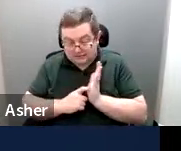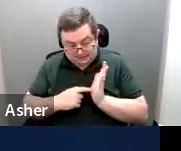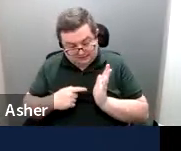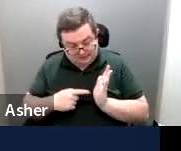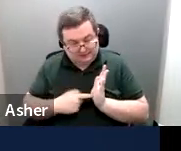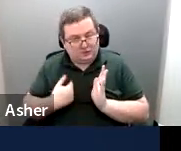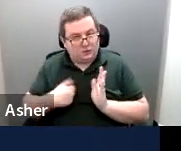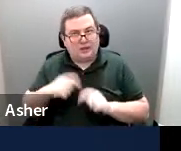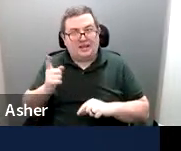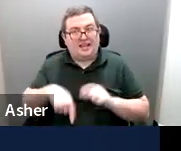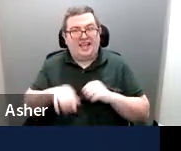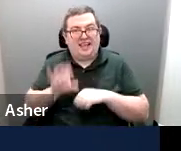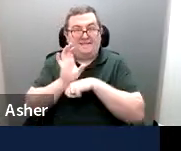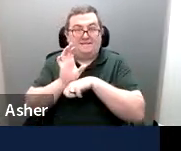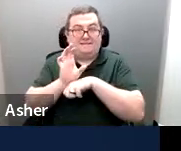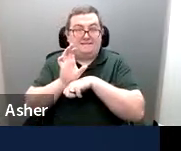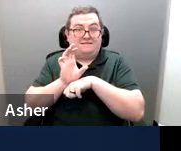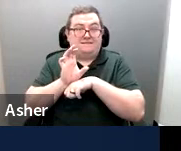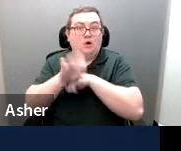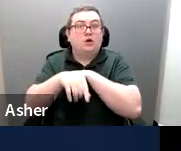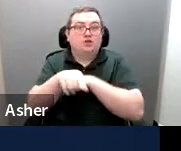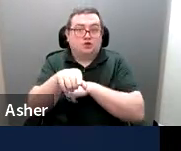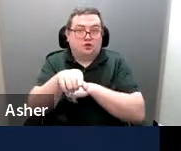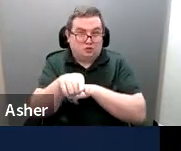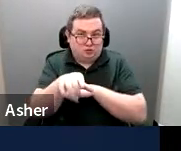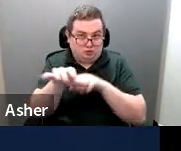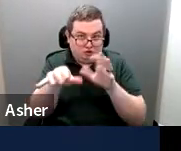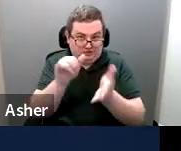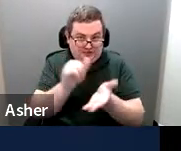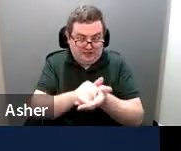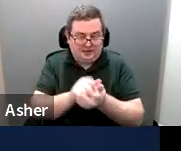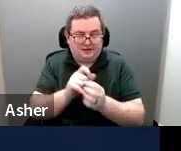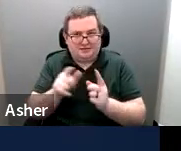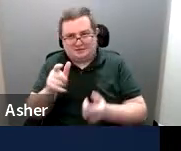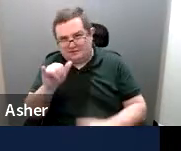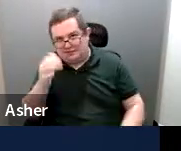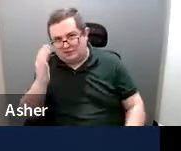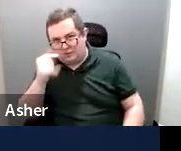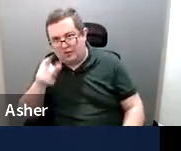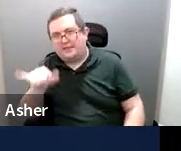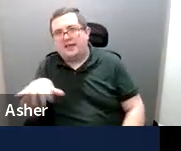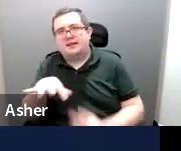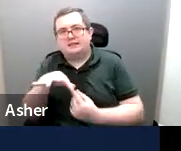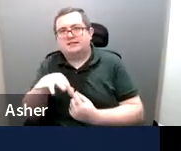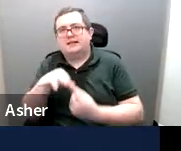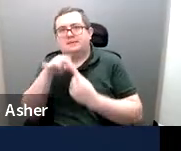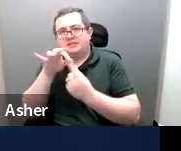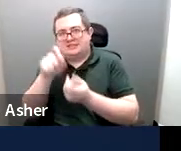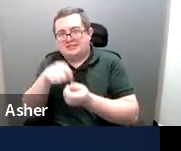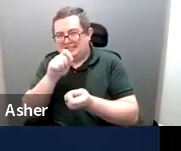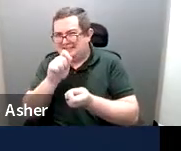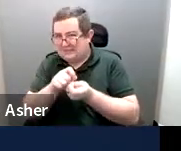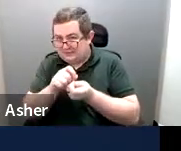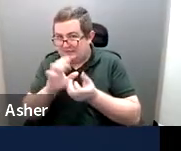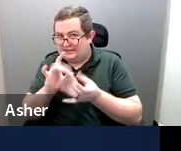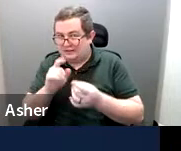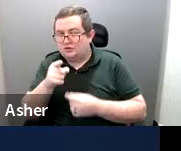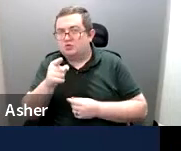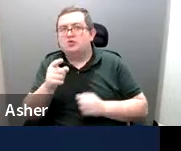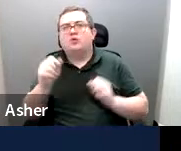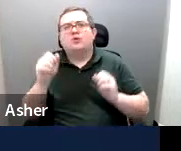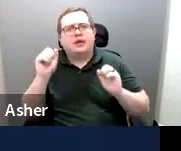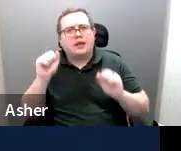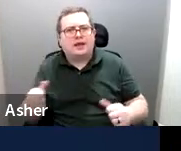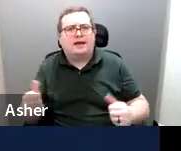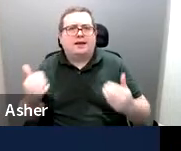can't make you do that. Um, but that is why that exception is specifically stated that you can